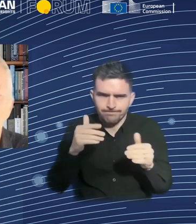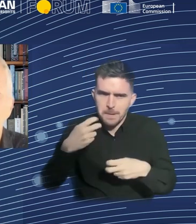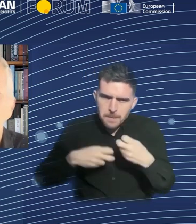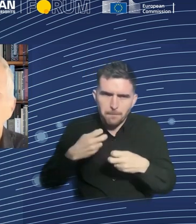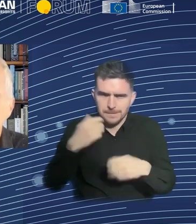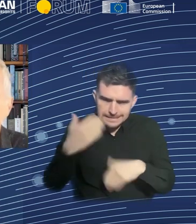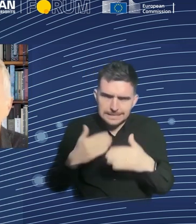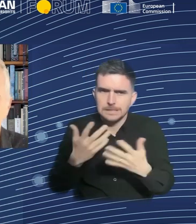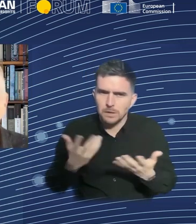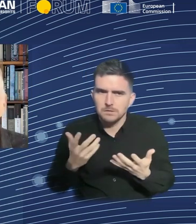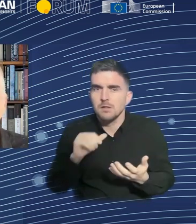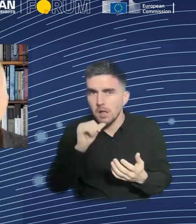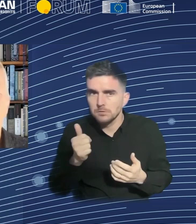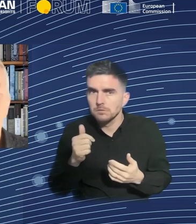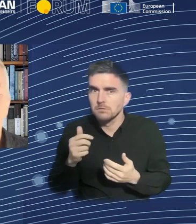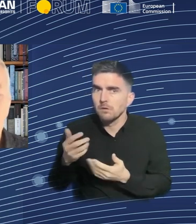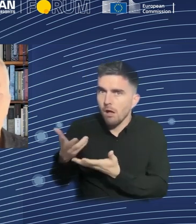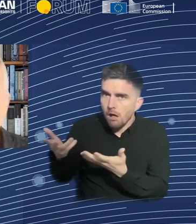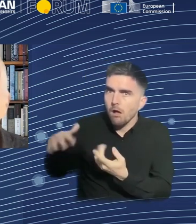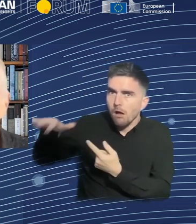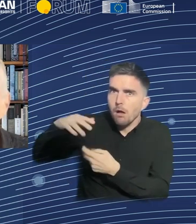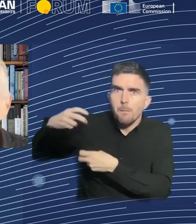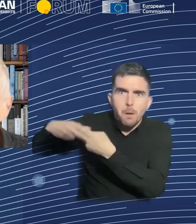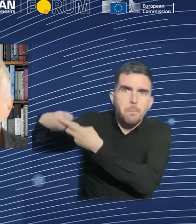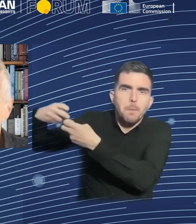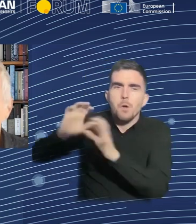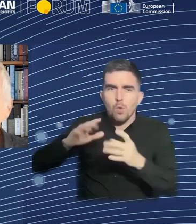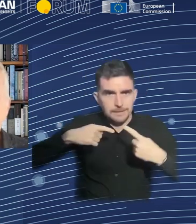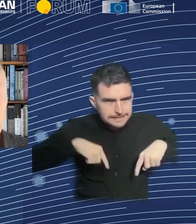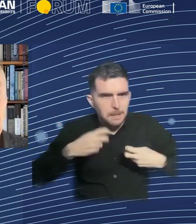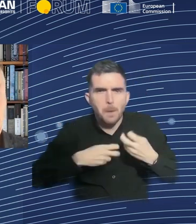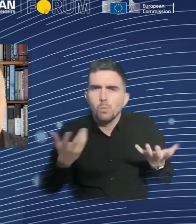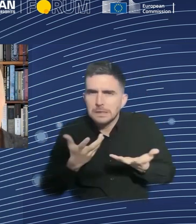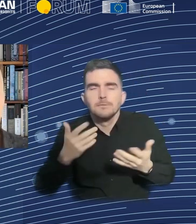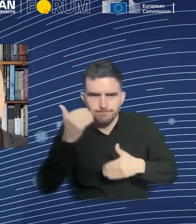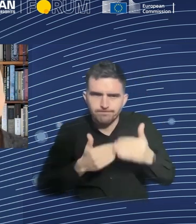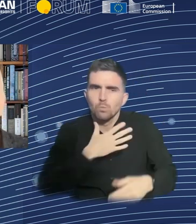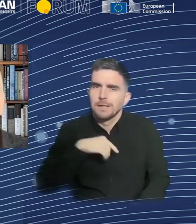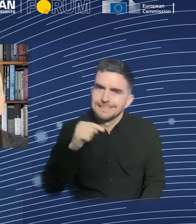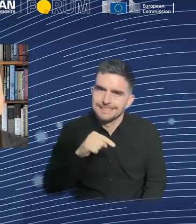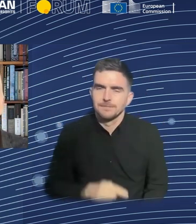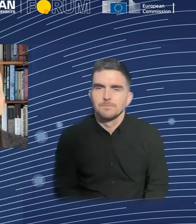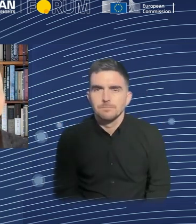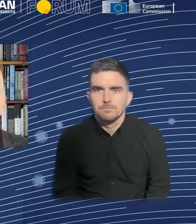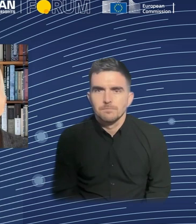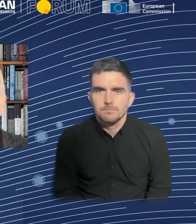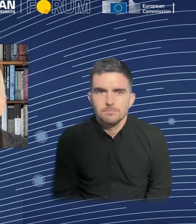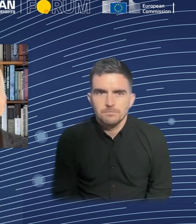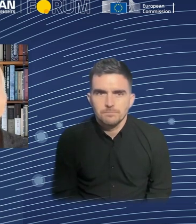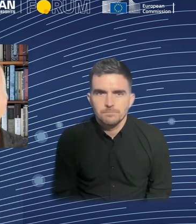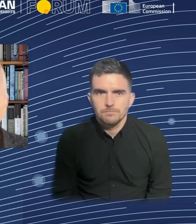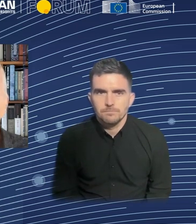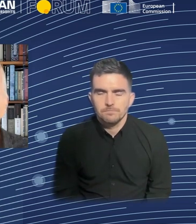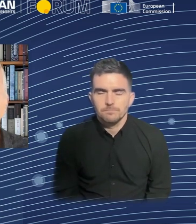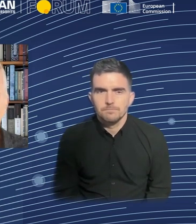to itself, which is, as Brad DeLong says in his book, Slouching Towards Utopia, finding new ways to